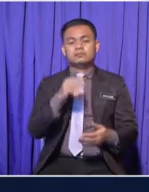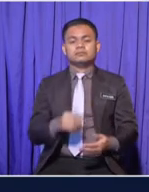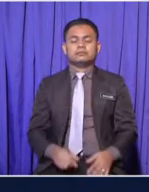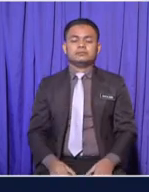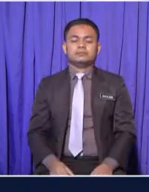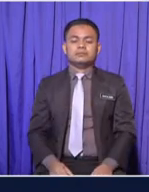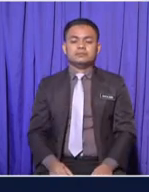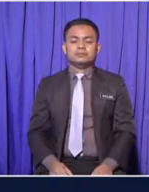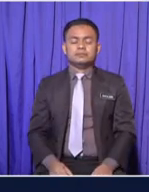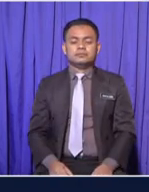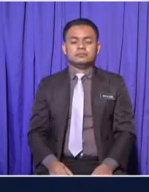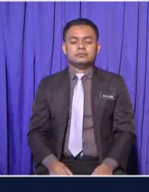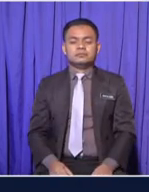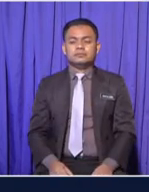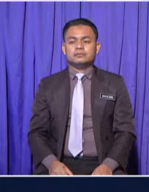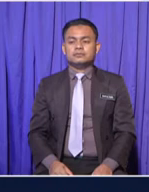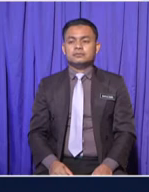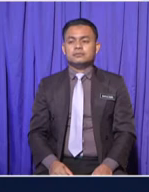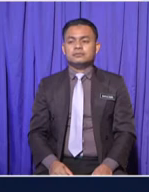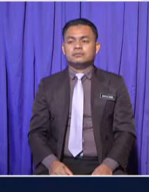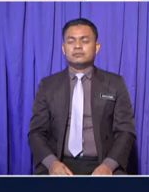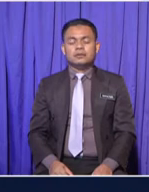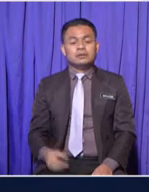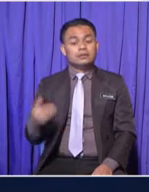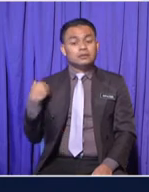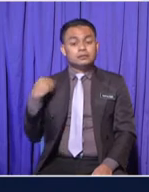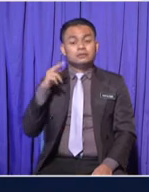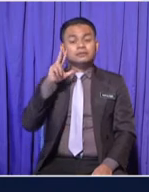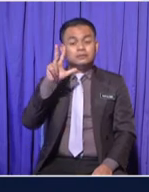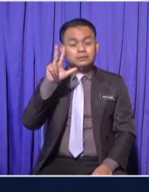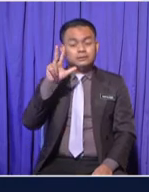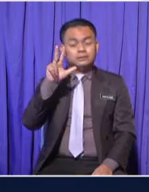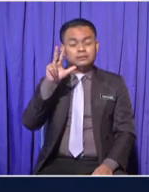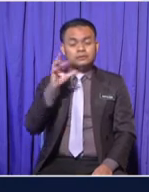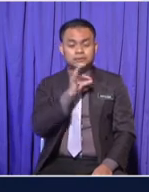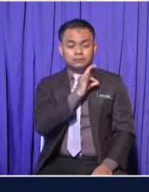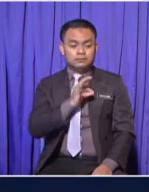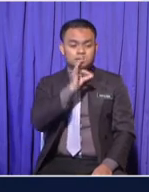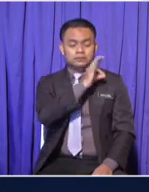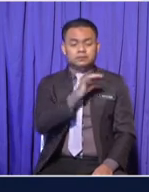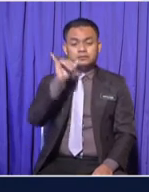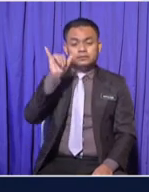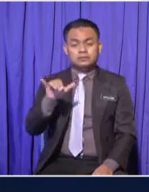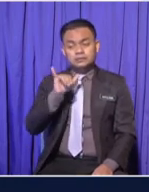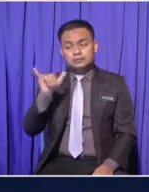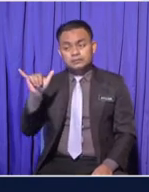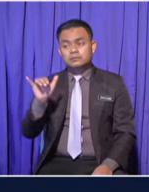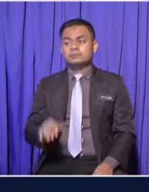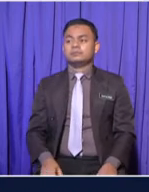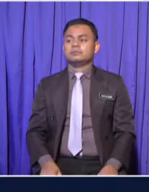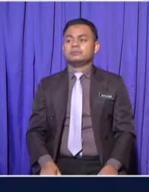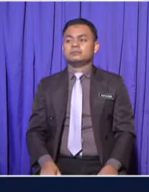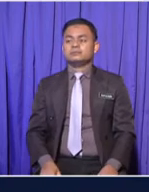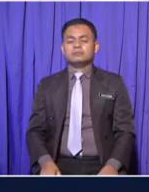They are Actually Three similar fissures Which are The eye